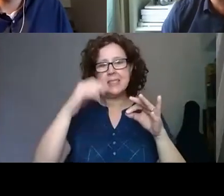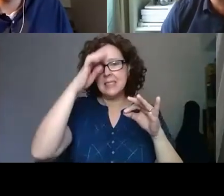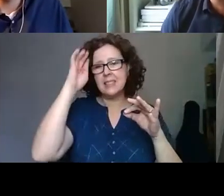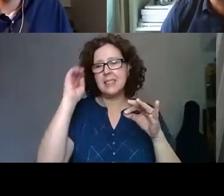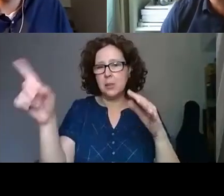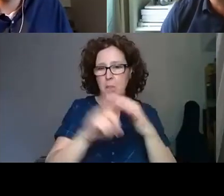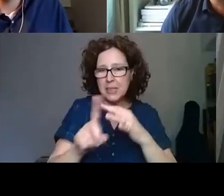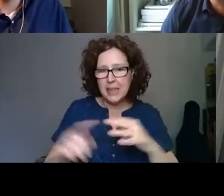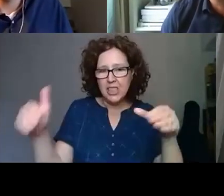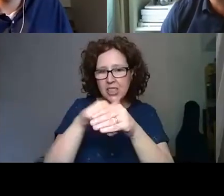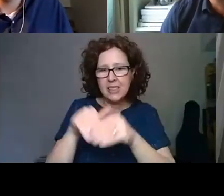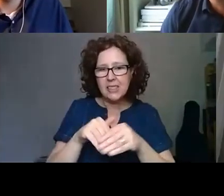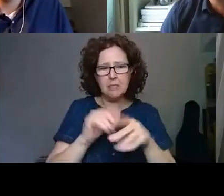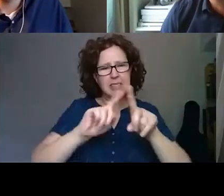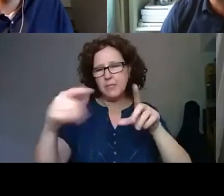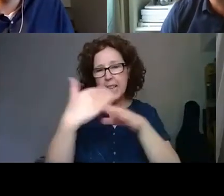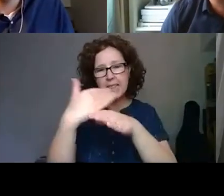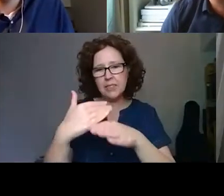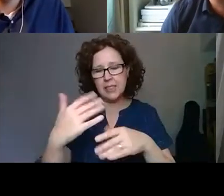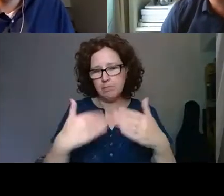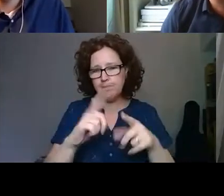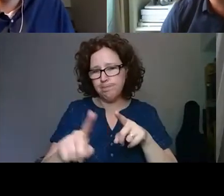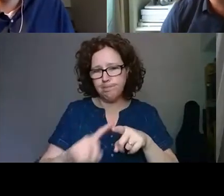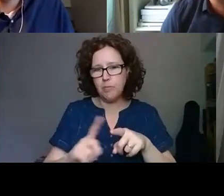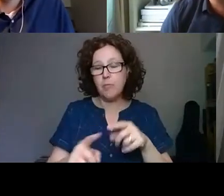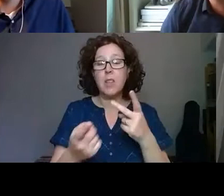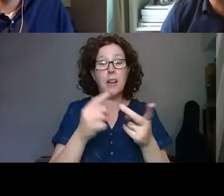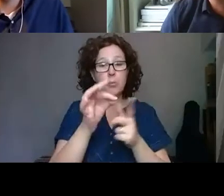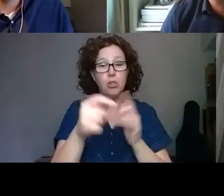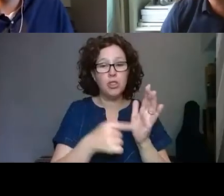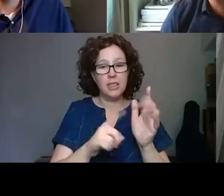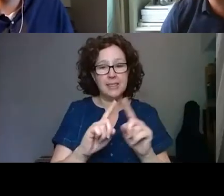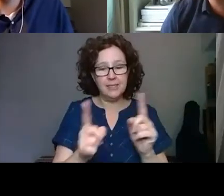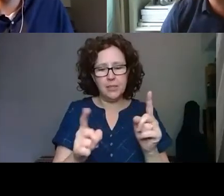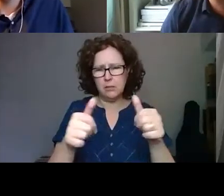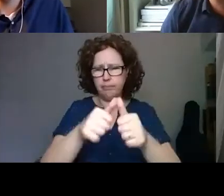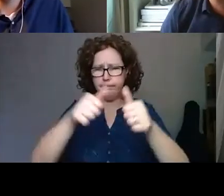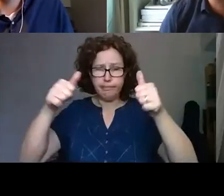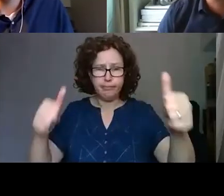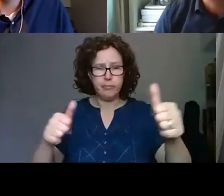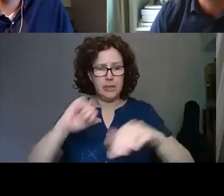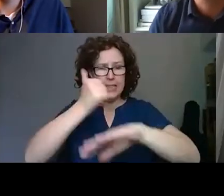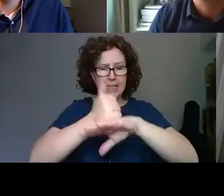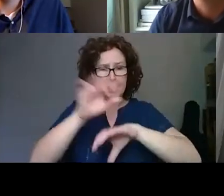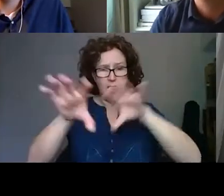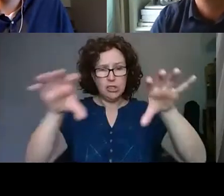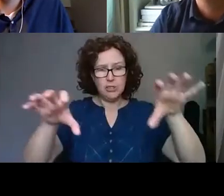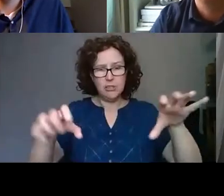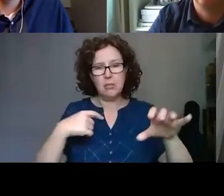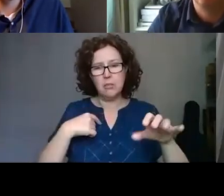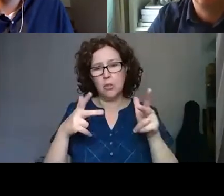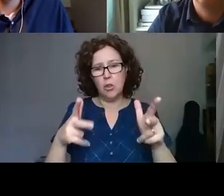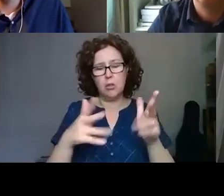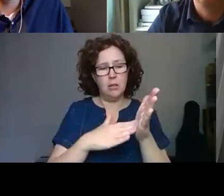activity coming together. And, and another project was a large scale installation that we co-commissioned with Manchester